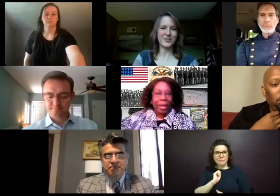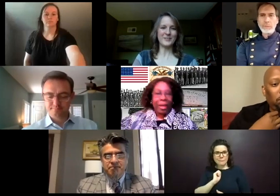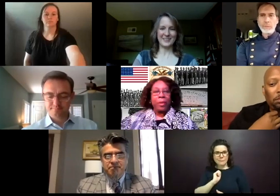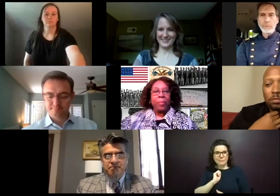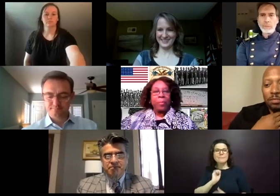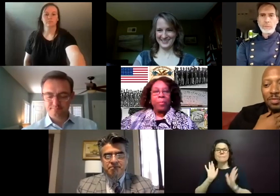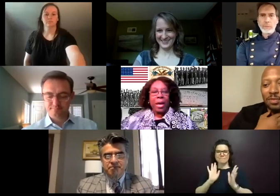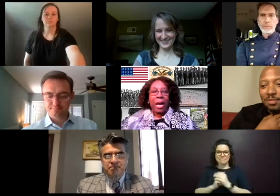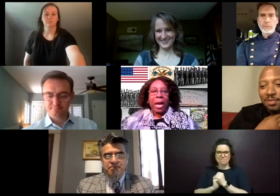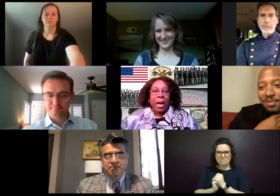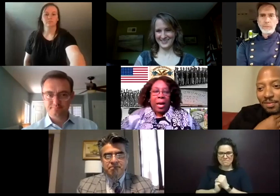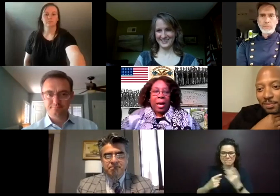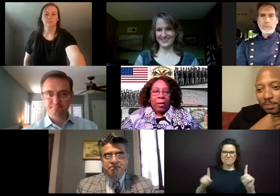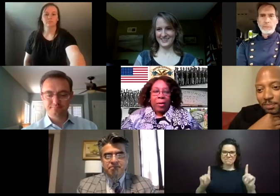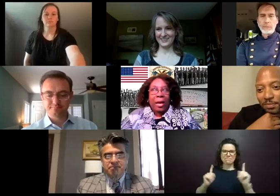There you go.